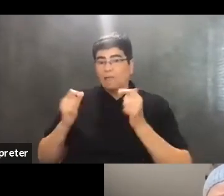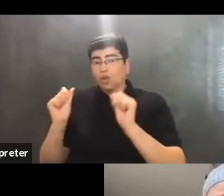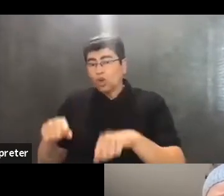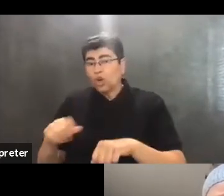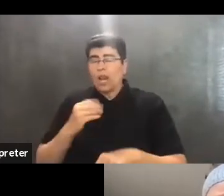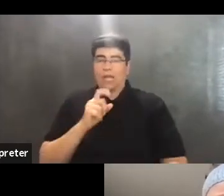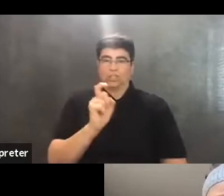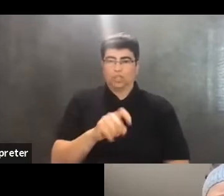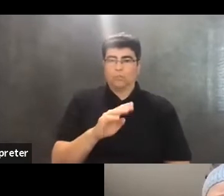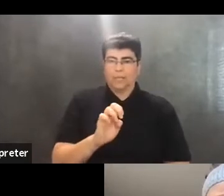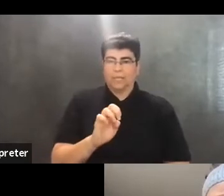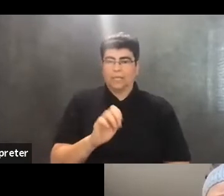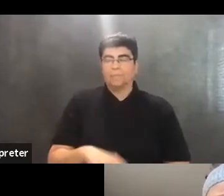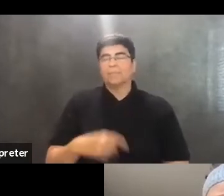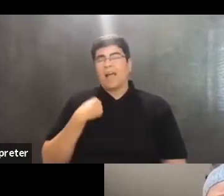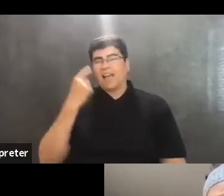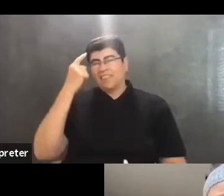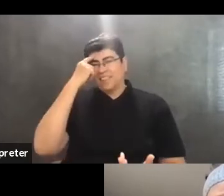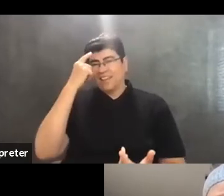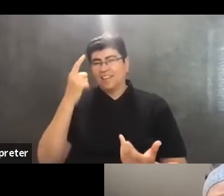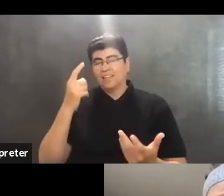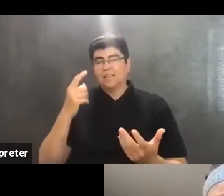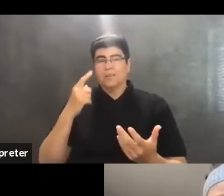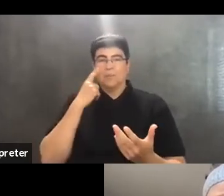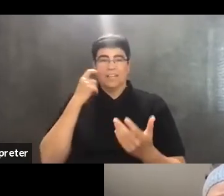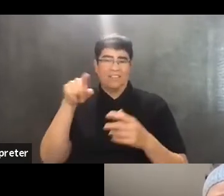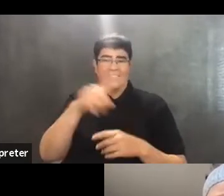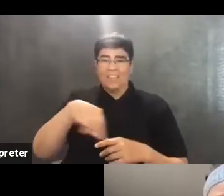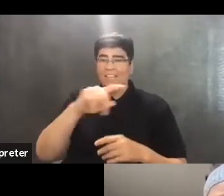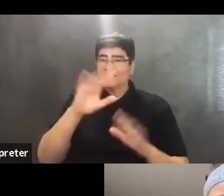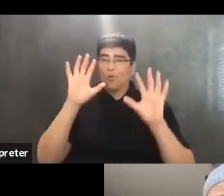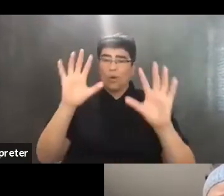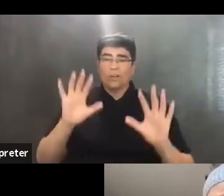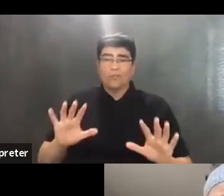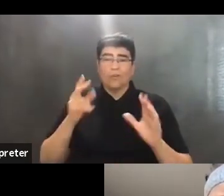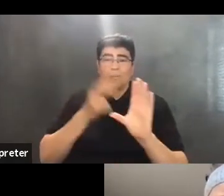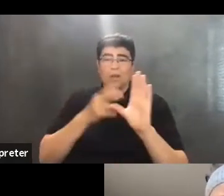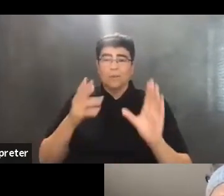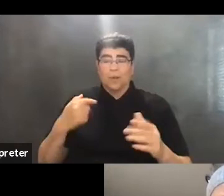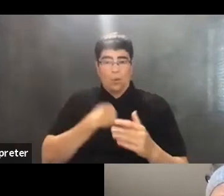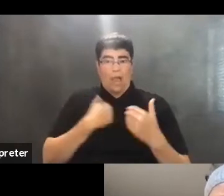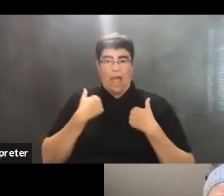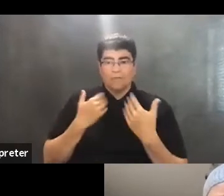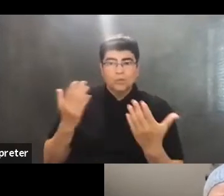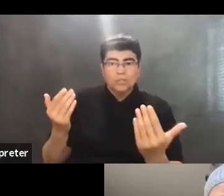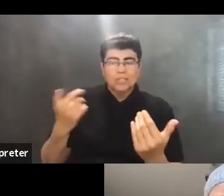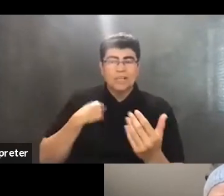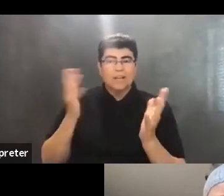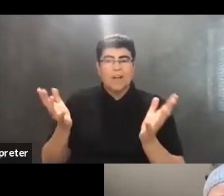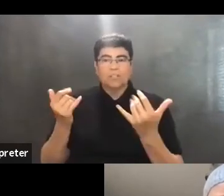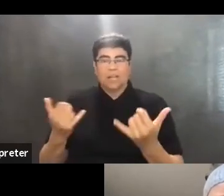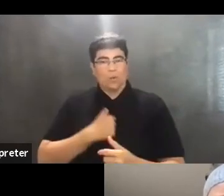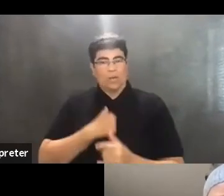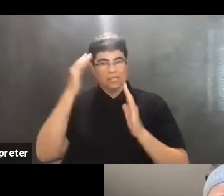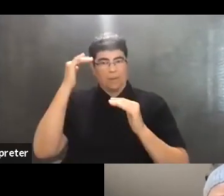So I think, given these amazing, wonderful participants we have for the conversation today, that we can expect that it's going to